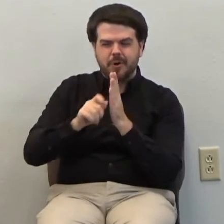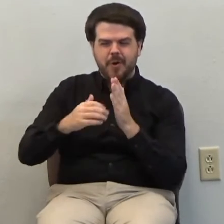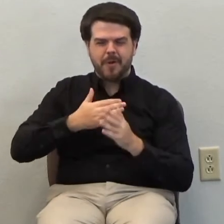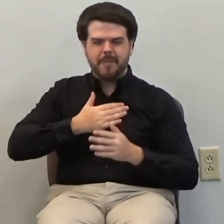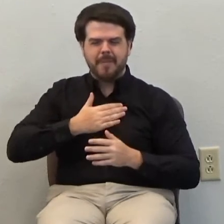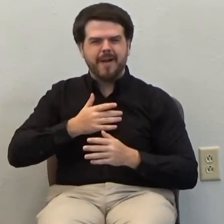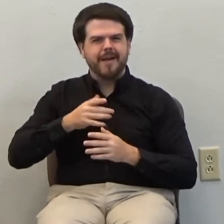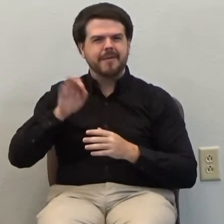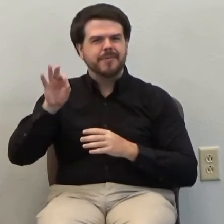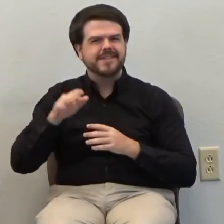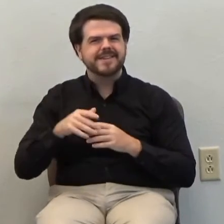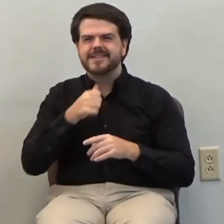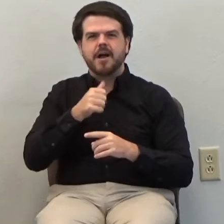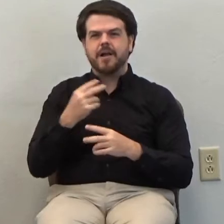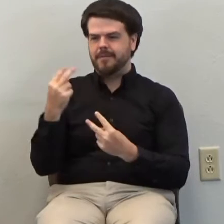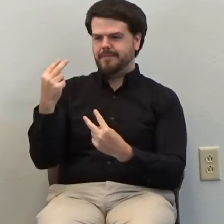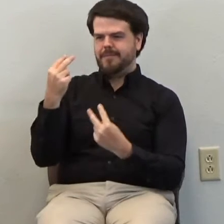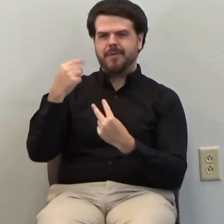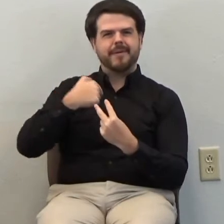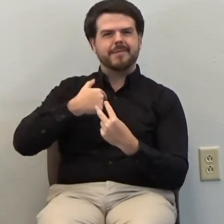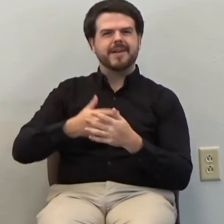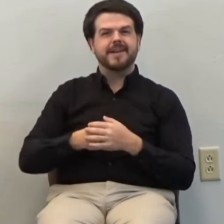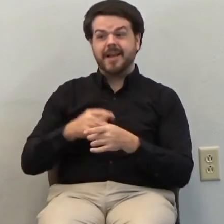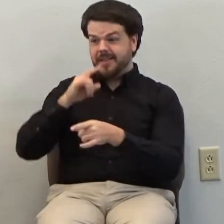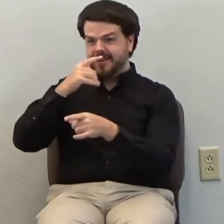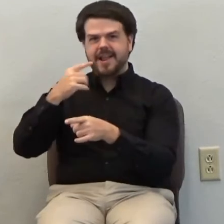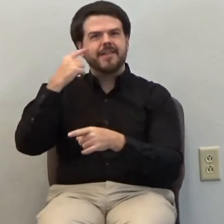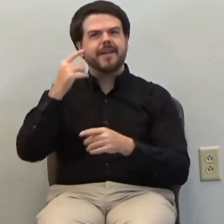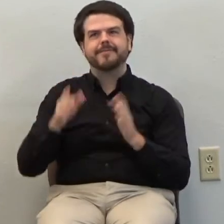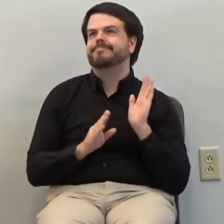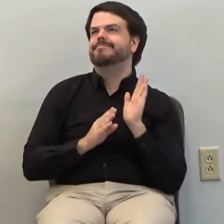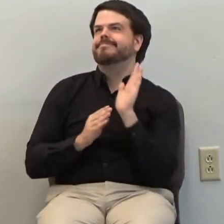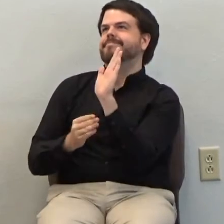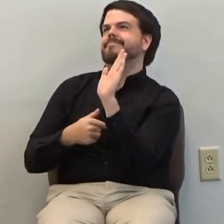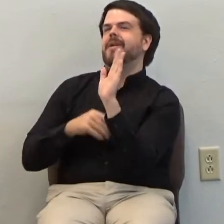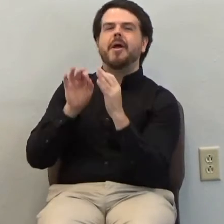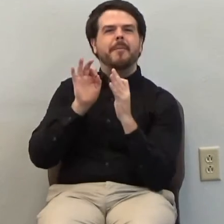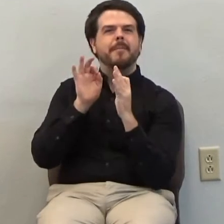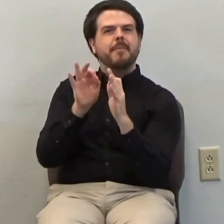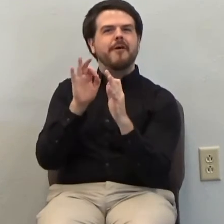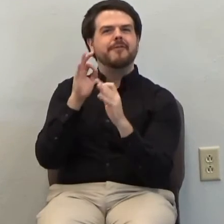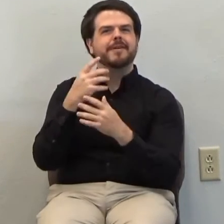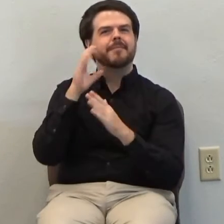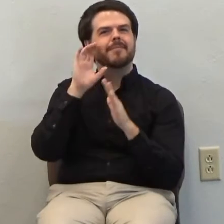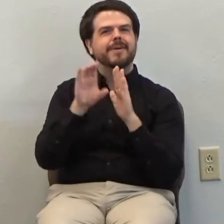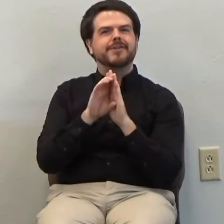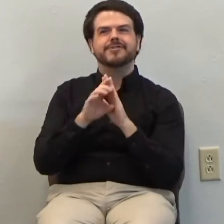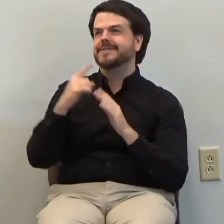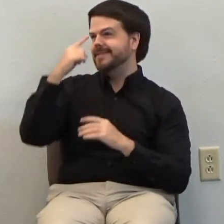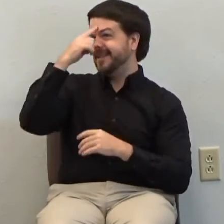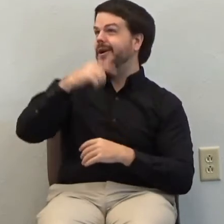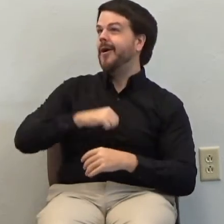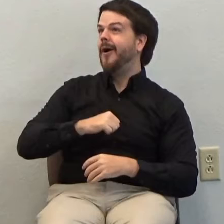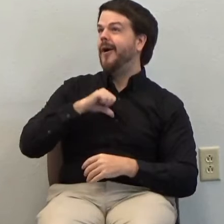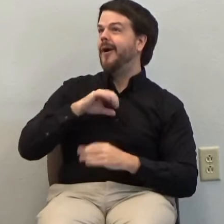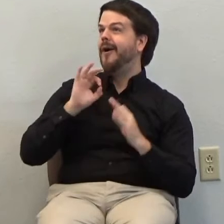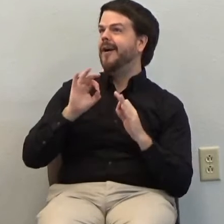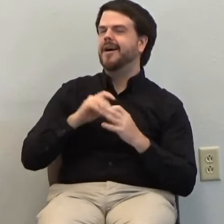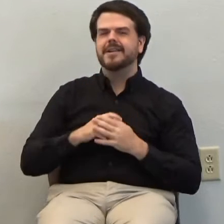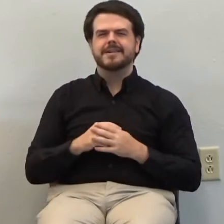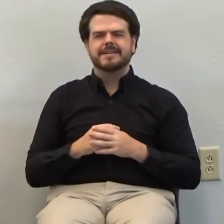And the child just thought they had just done a wonderful job. It was just a perfect picture but I knew better.